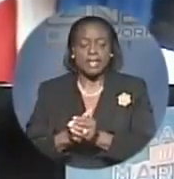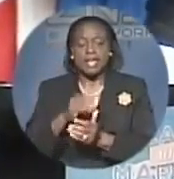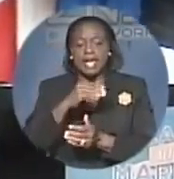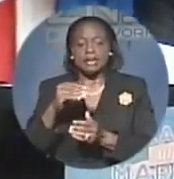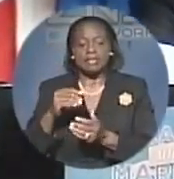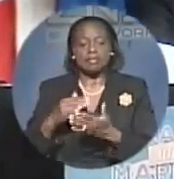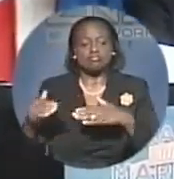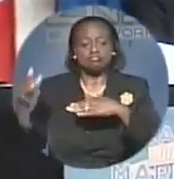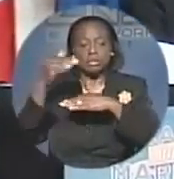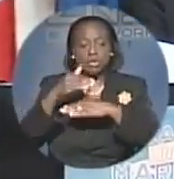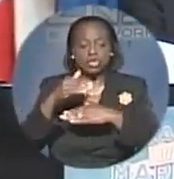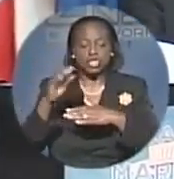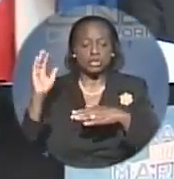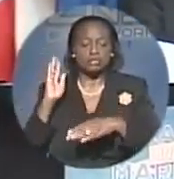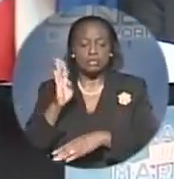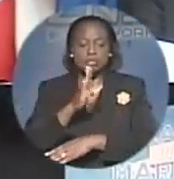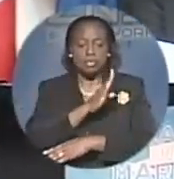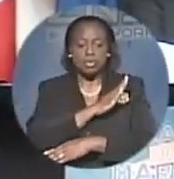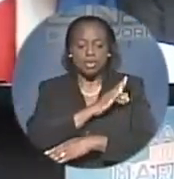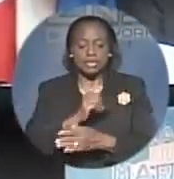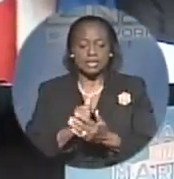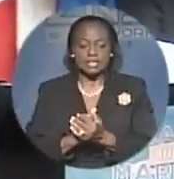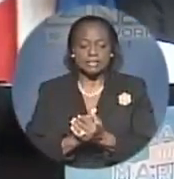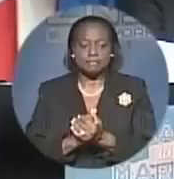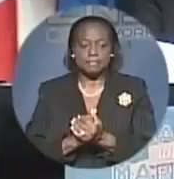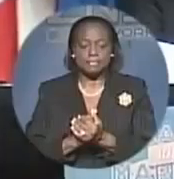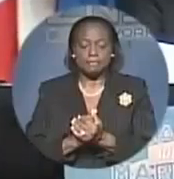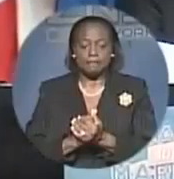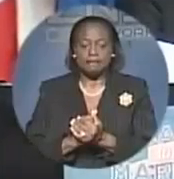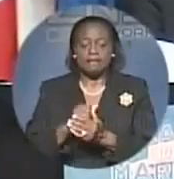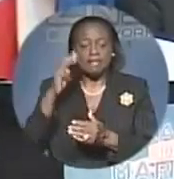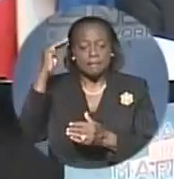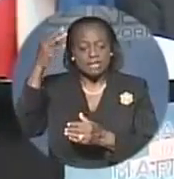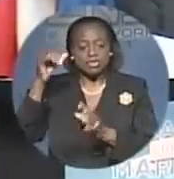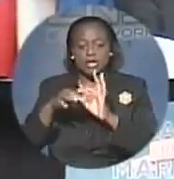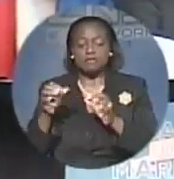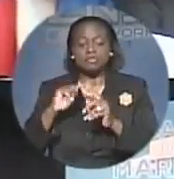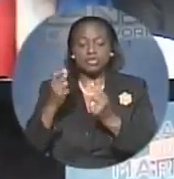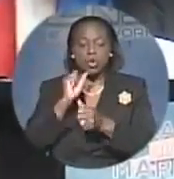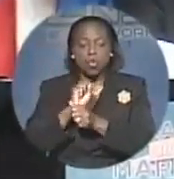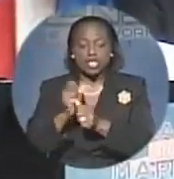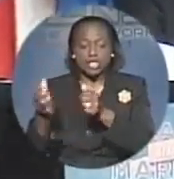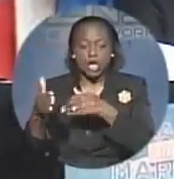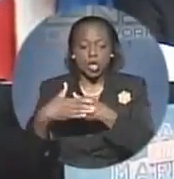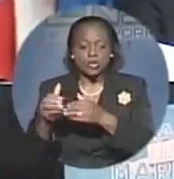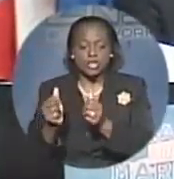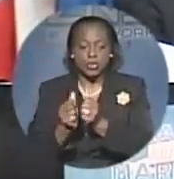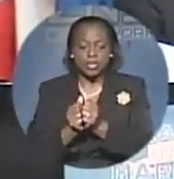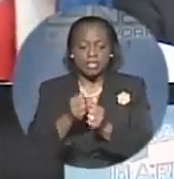boards, Hotel Employers Association, with which the Ministry of Tourism works so closely on a regular basis.